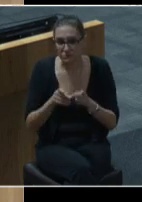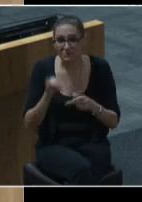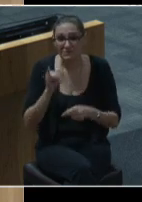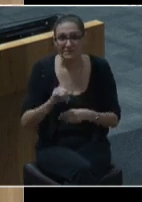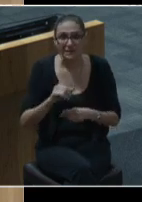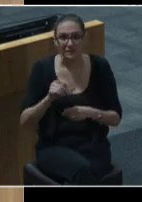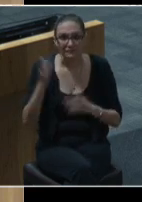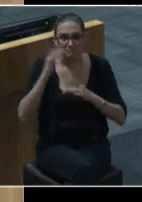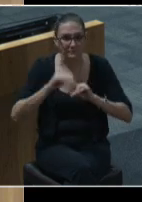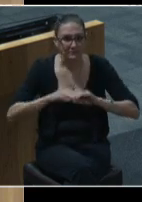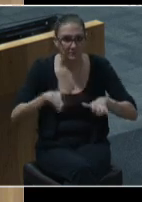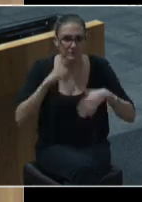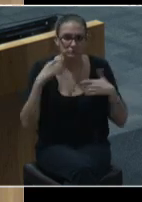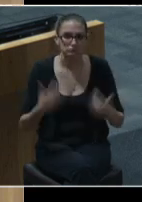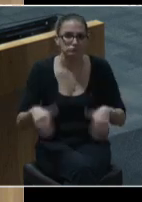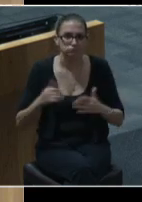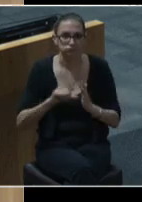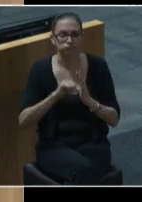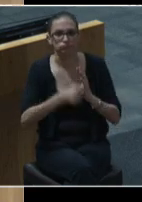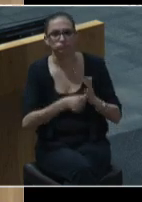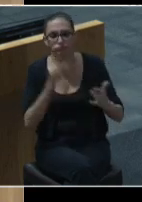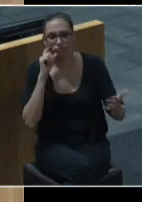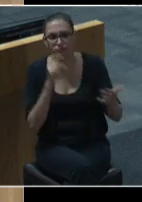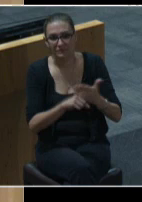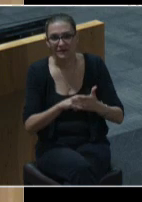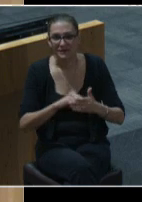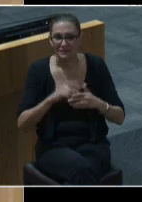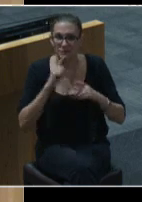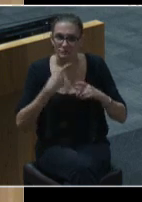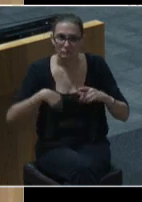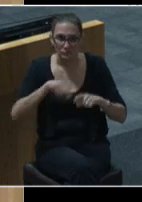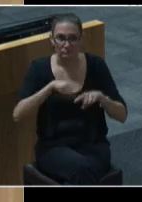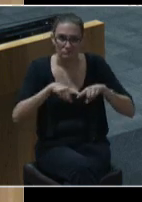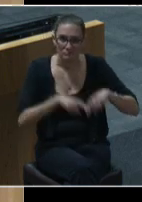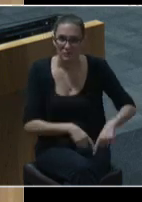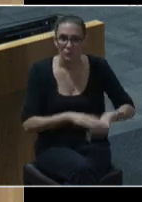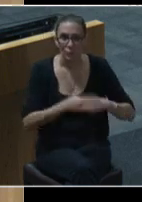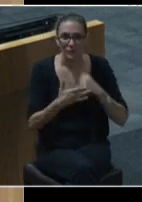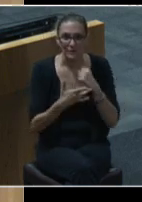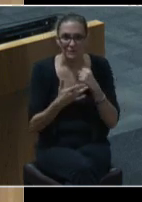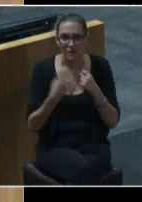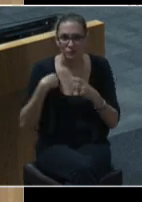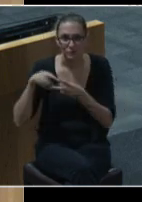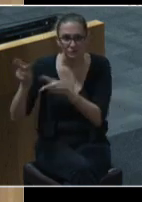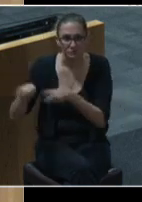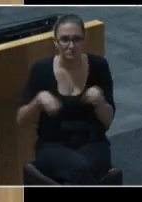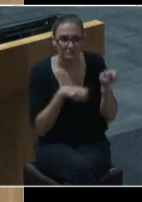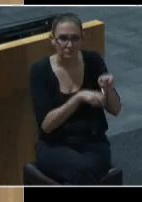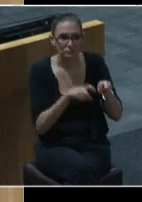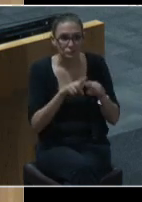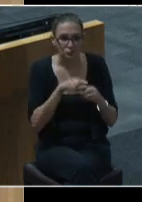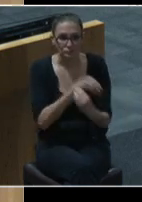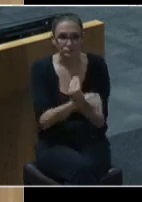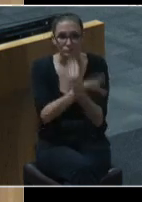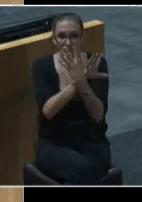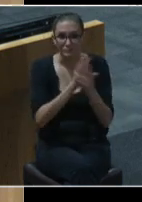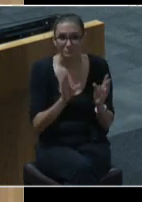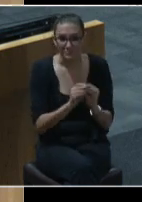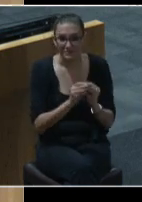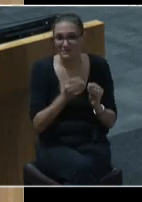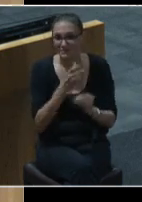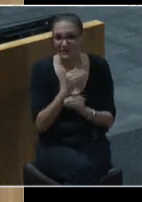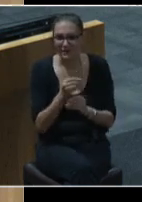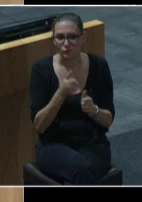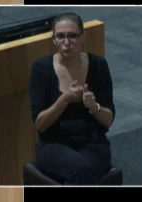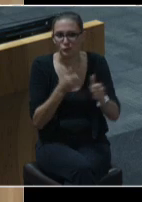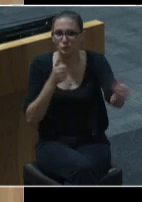highlighted how greatly the city's operations depend on technology as we have migrated to virtual meetings and remote access to